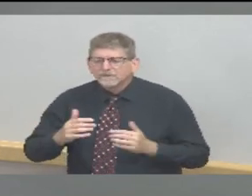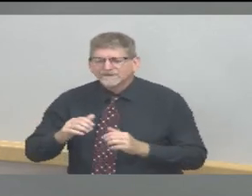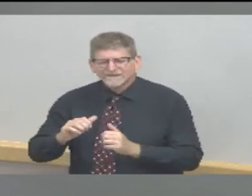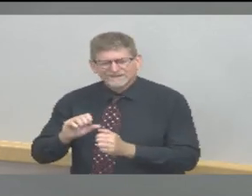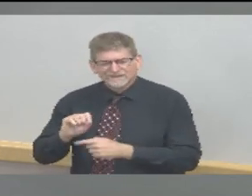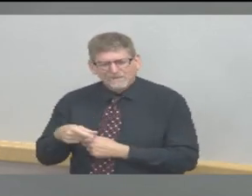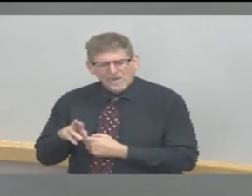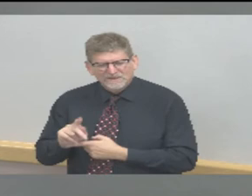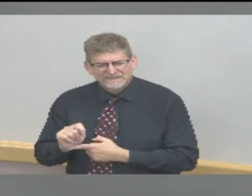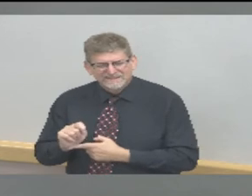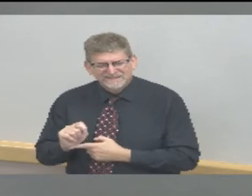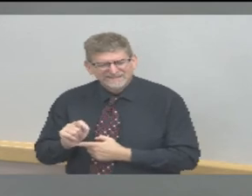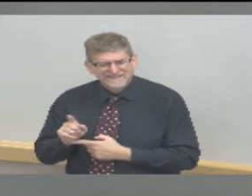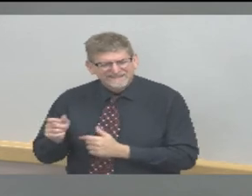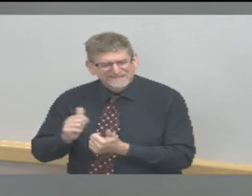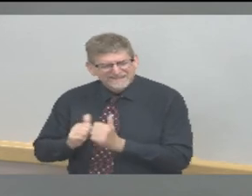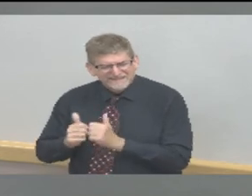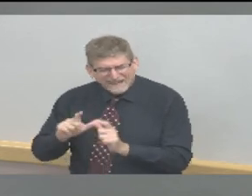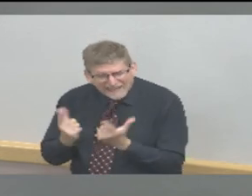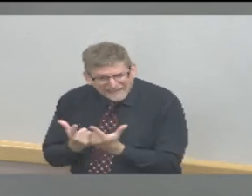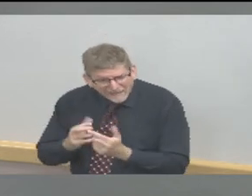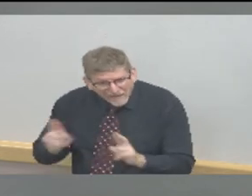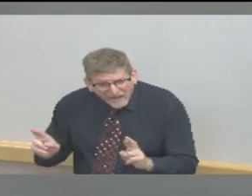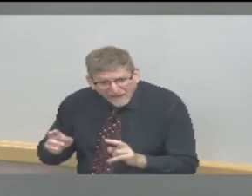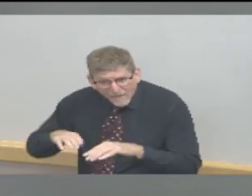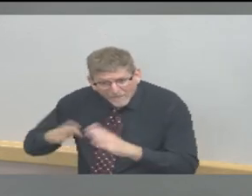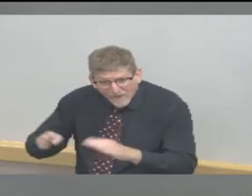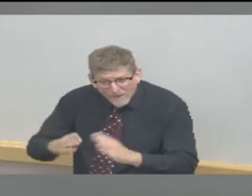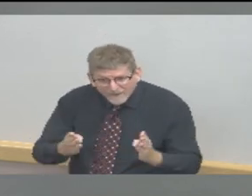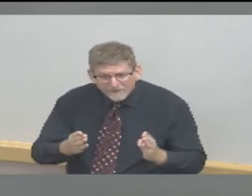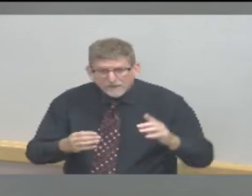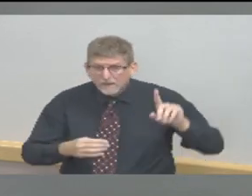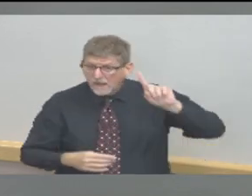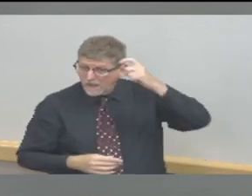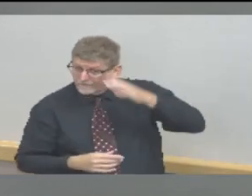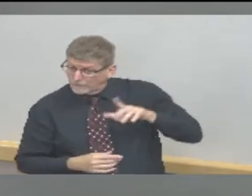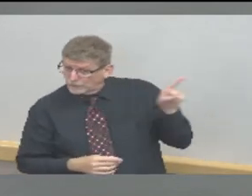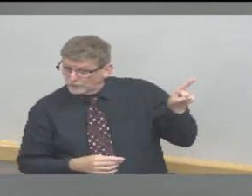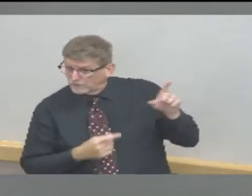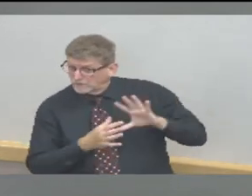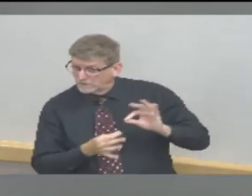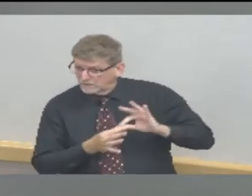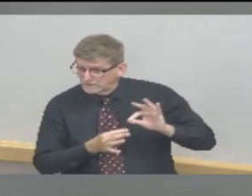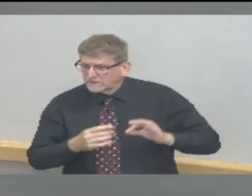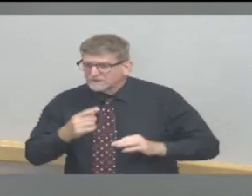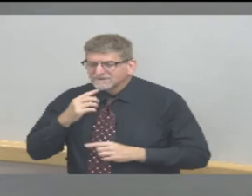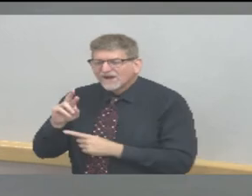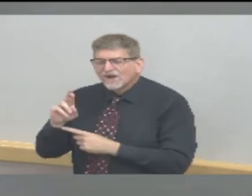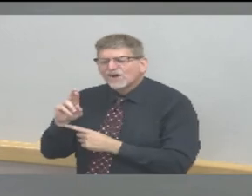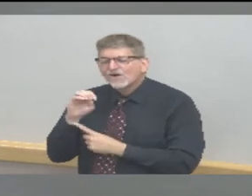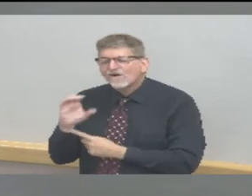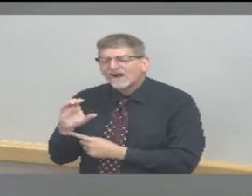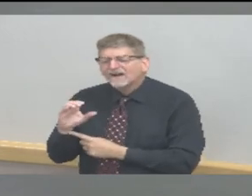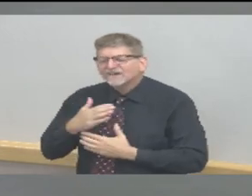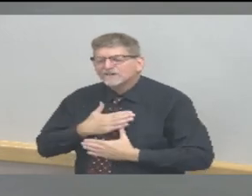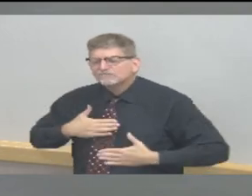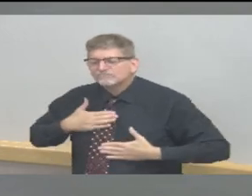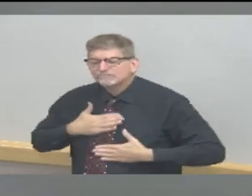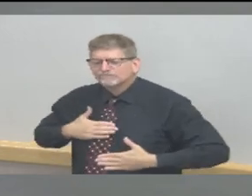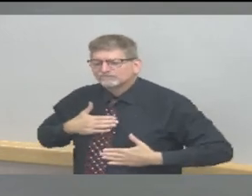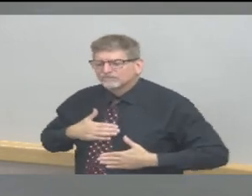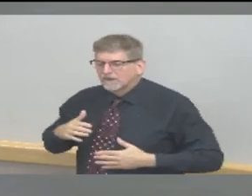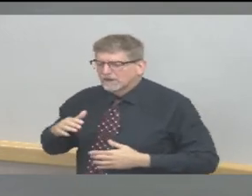Indiana plan specifies that recreational sports leagues that resume on June 14th